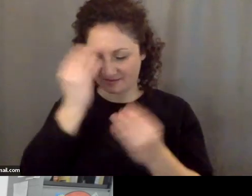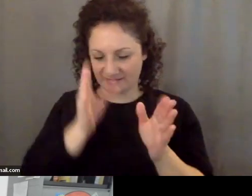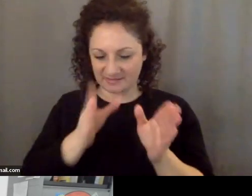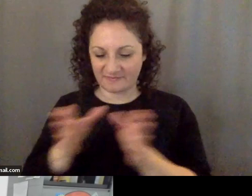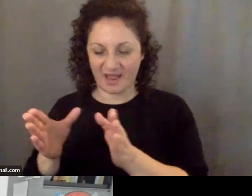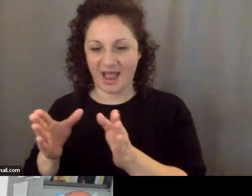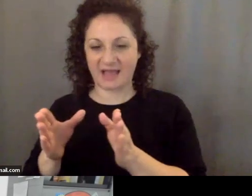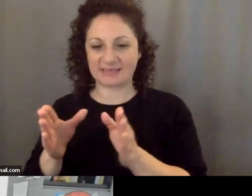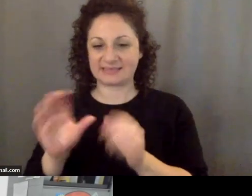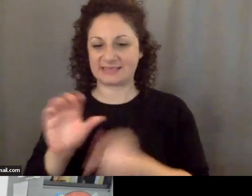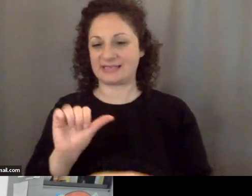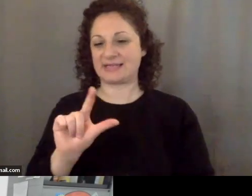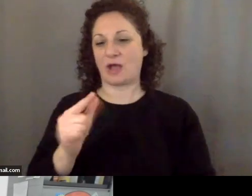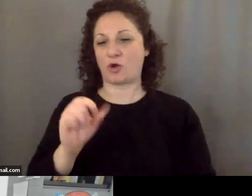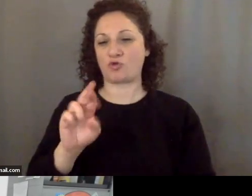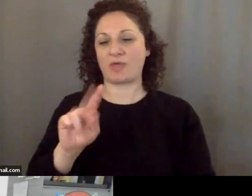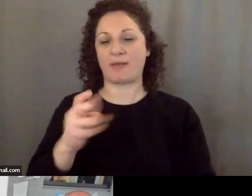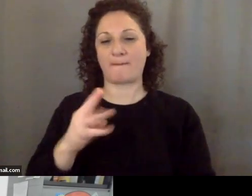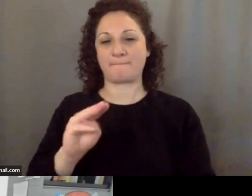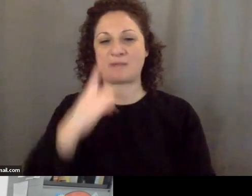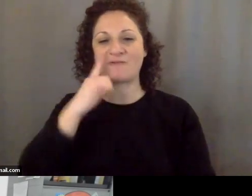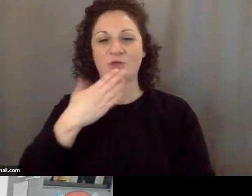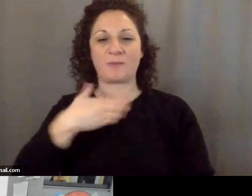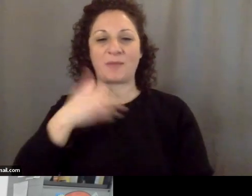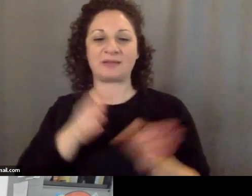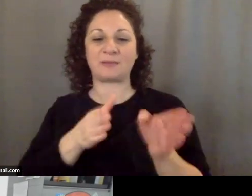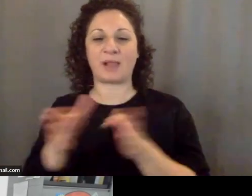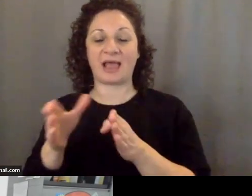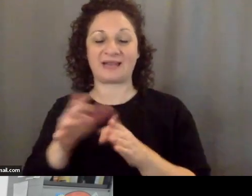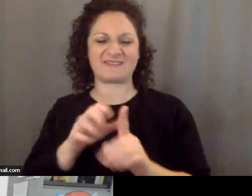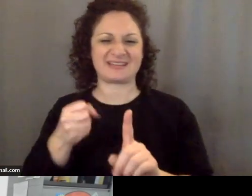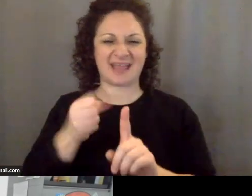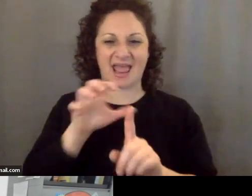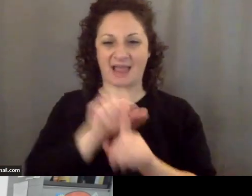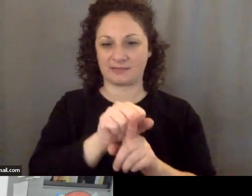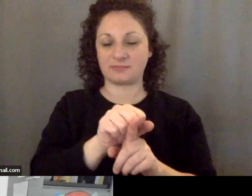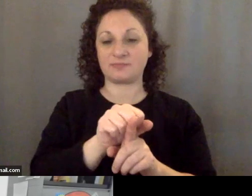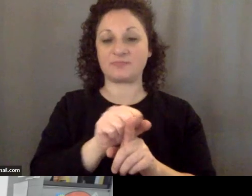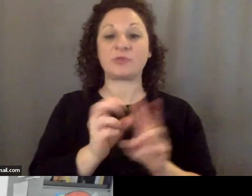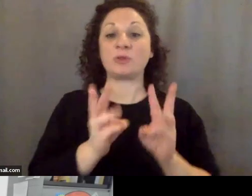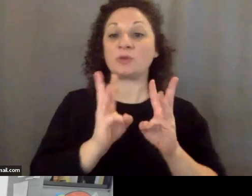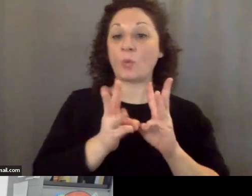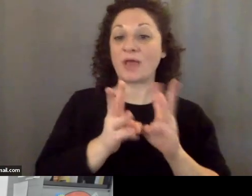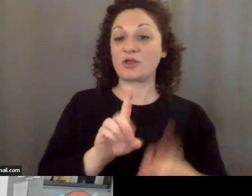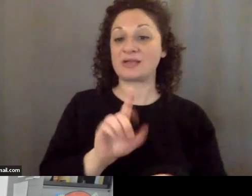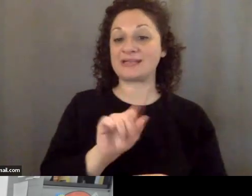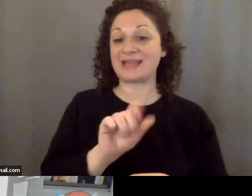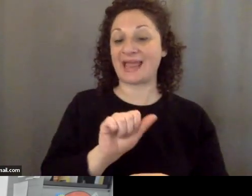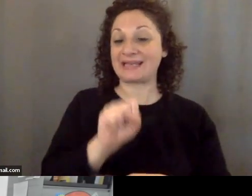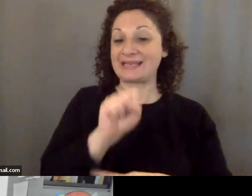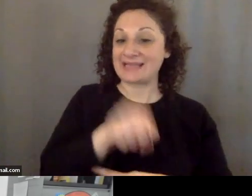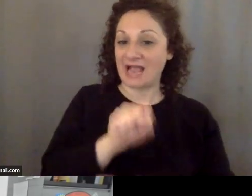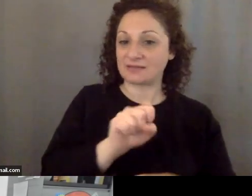of attack so in other words it's weather data but it's more than just innocent weather data